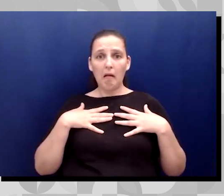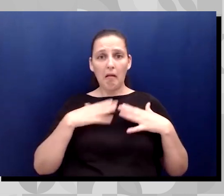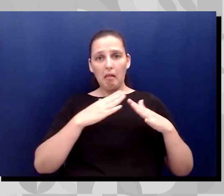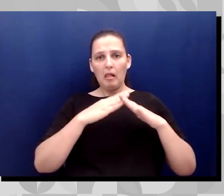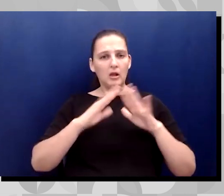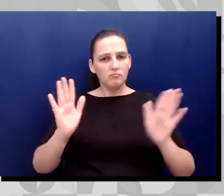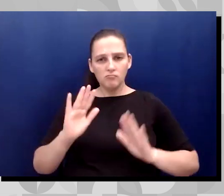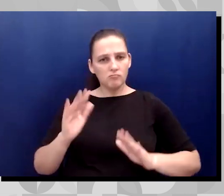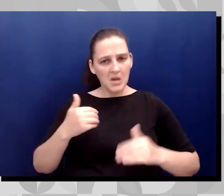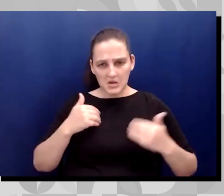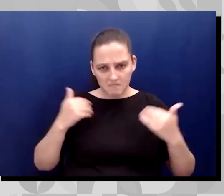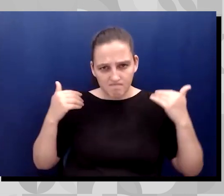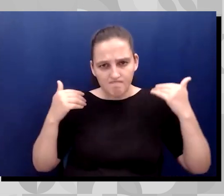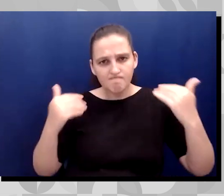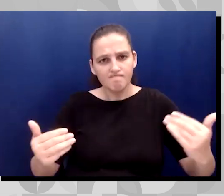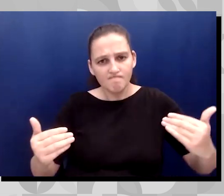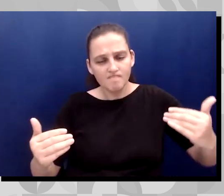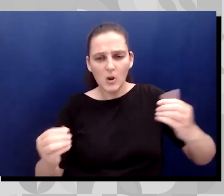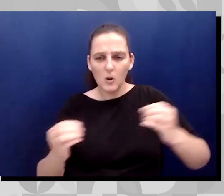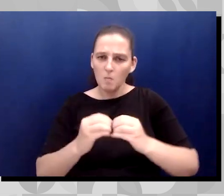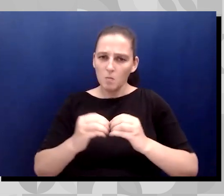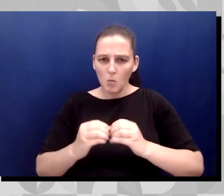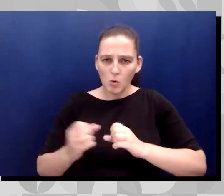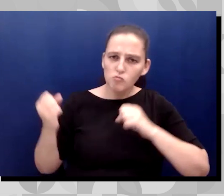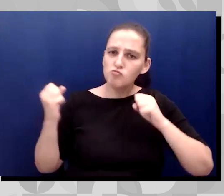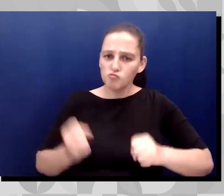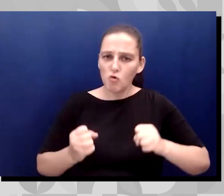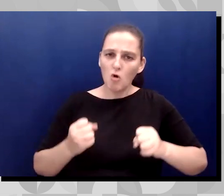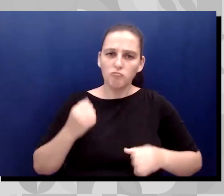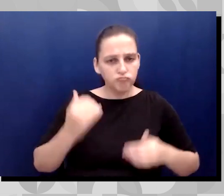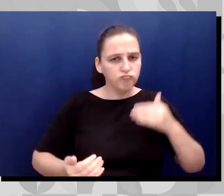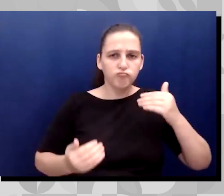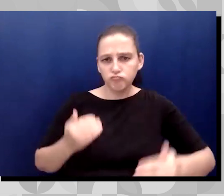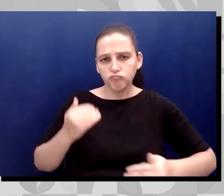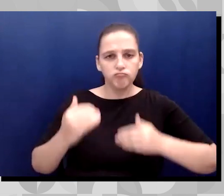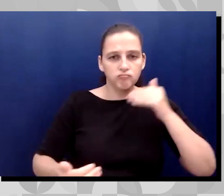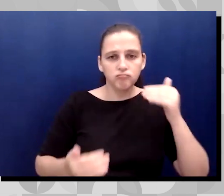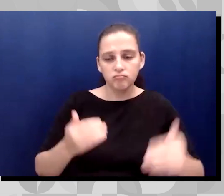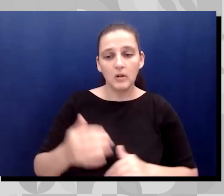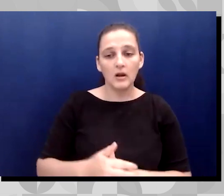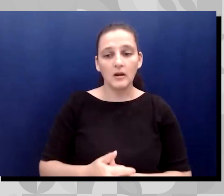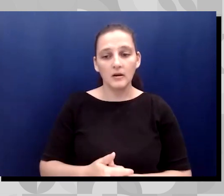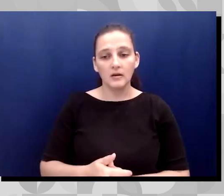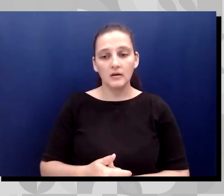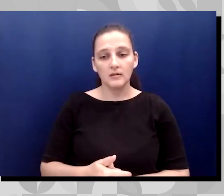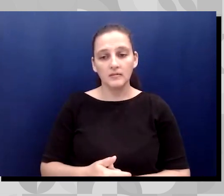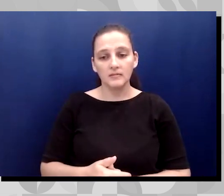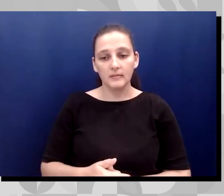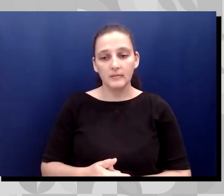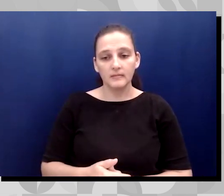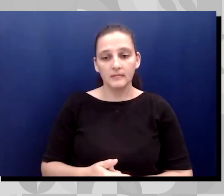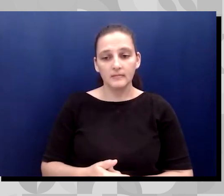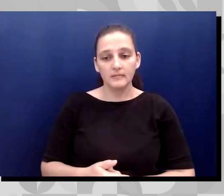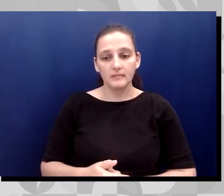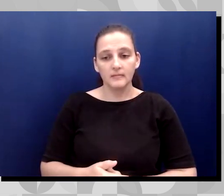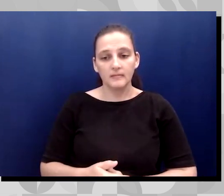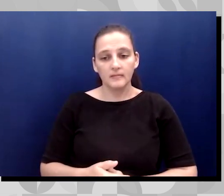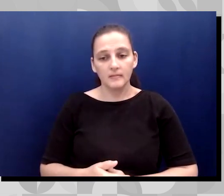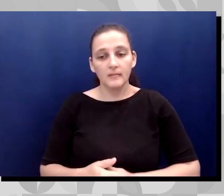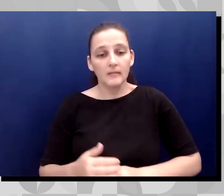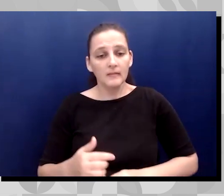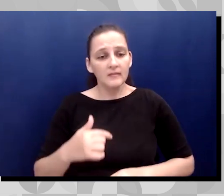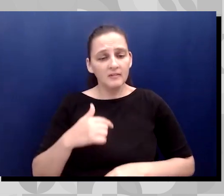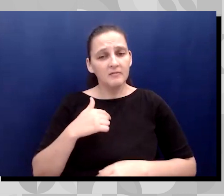stronger. I think we all can. I do want to share, I do have a